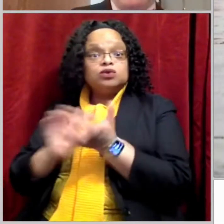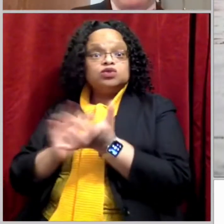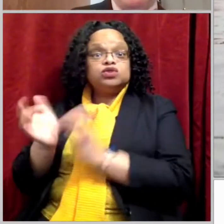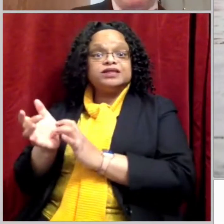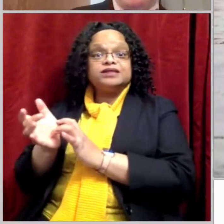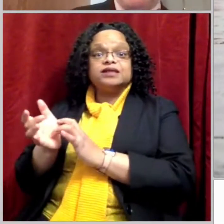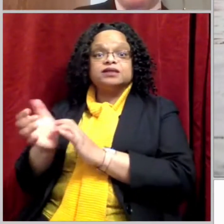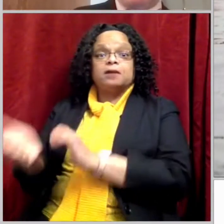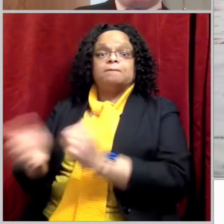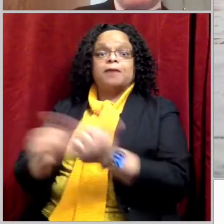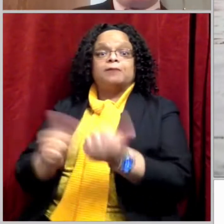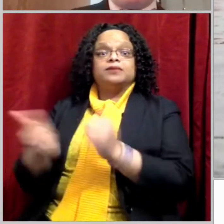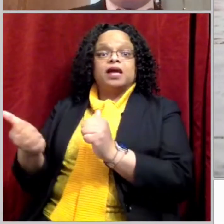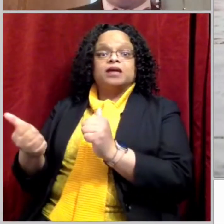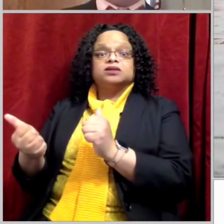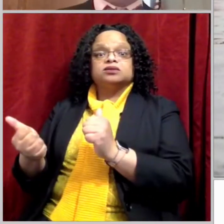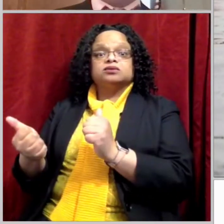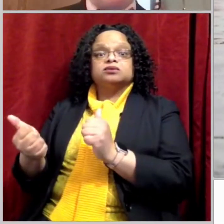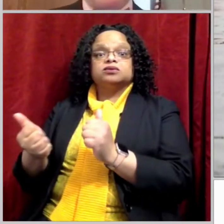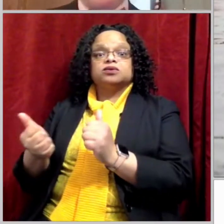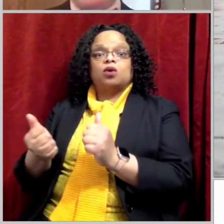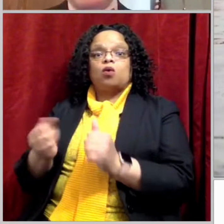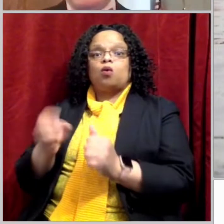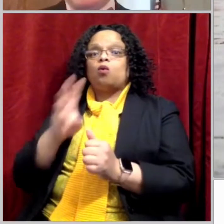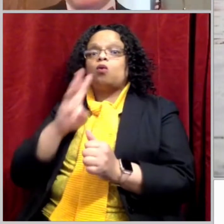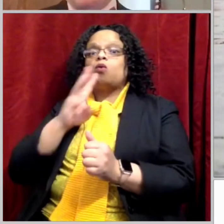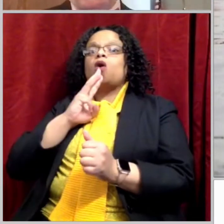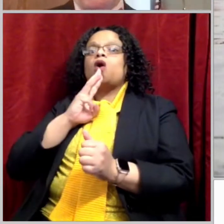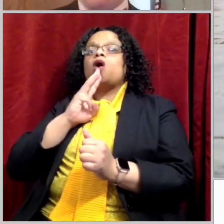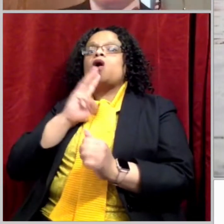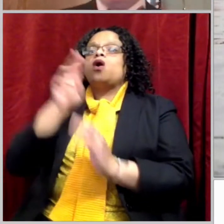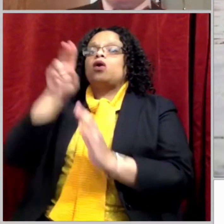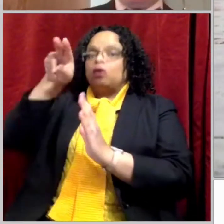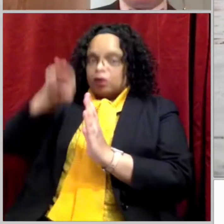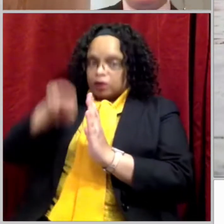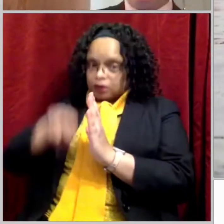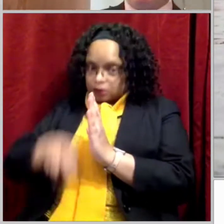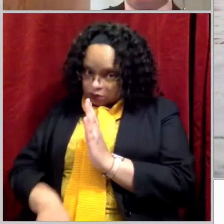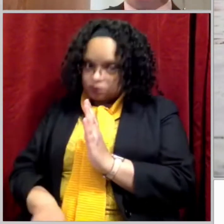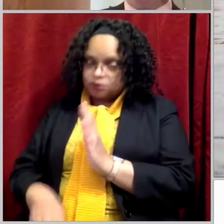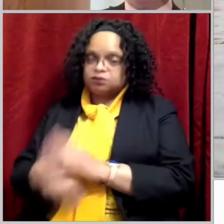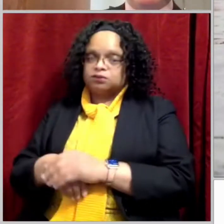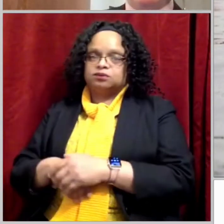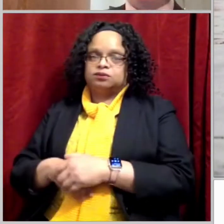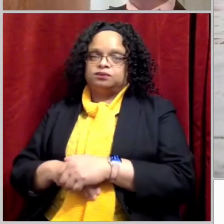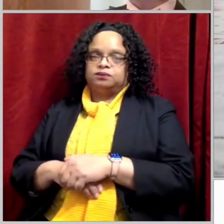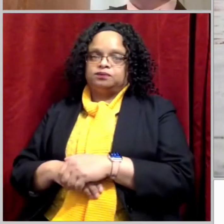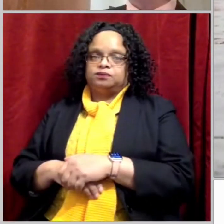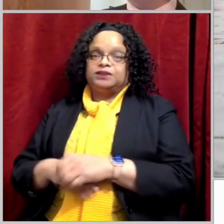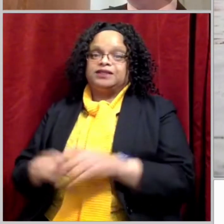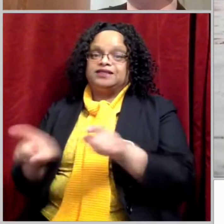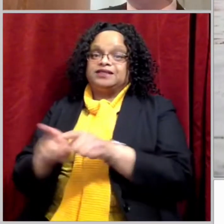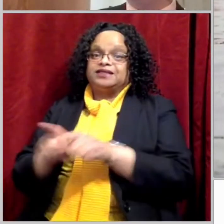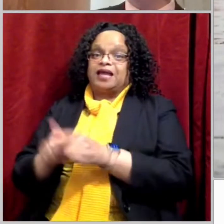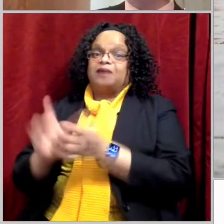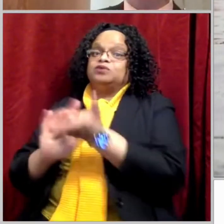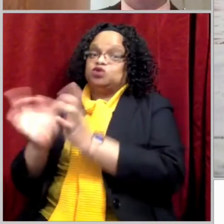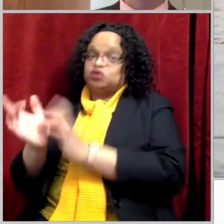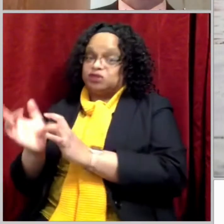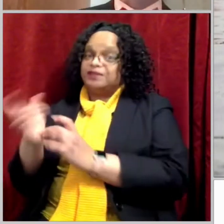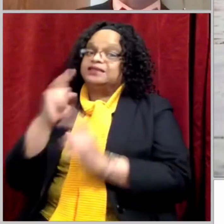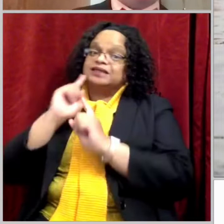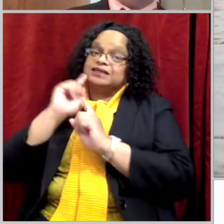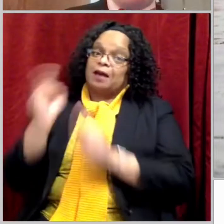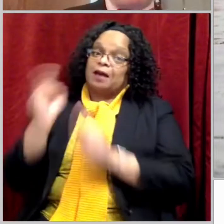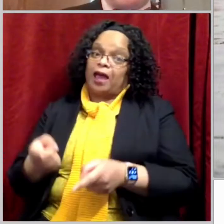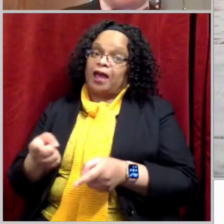We know he was baptized by immersion in water and keeping with what God wanted him to do. This is